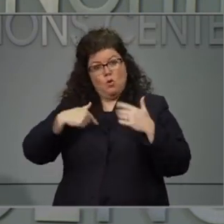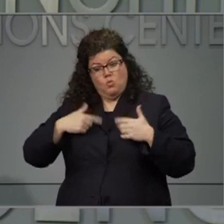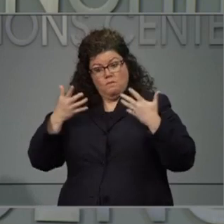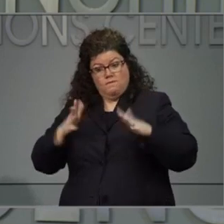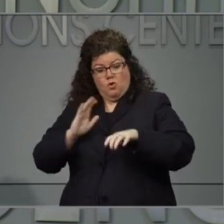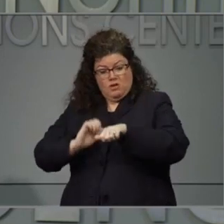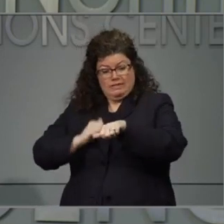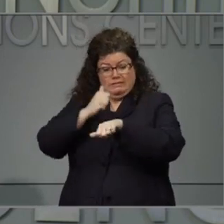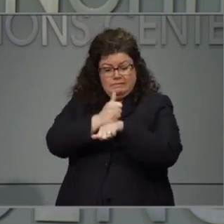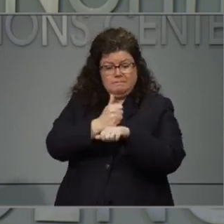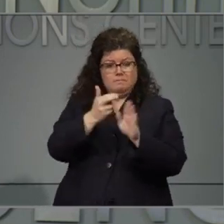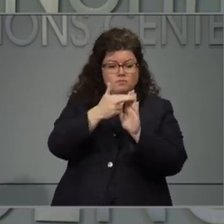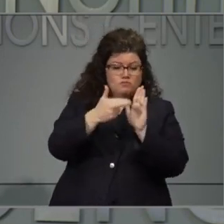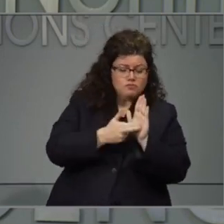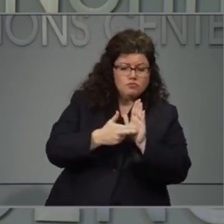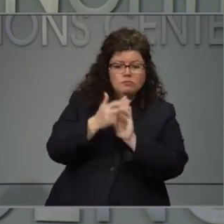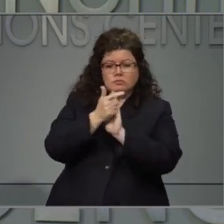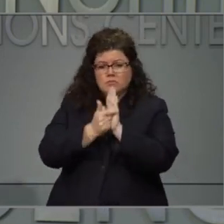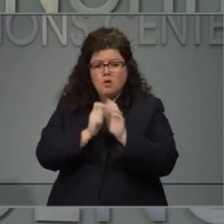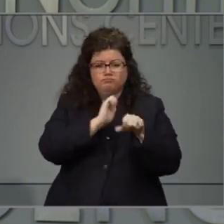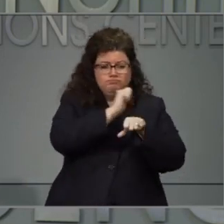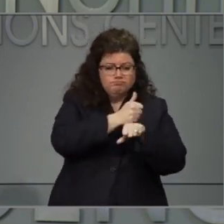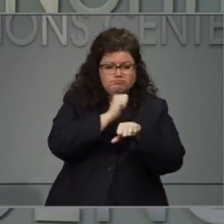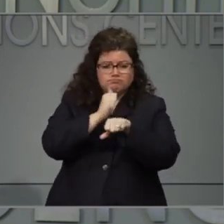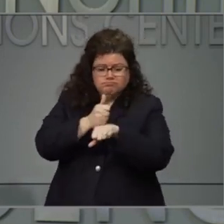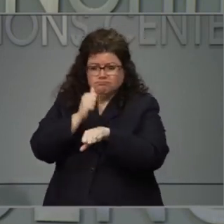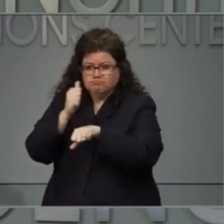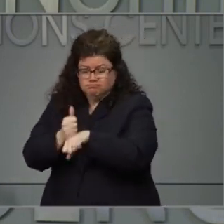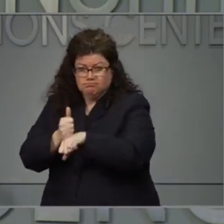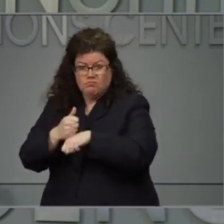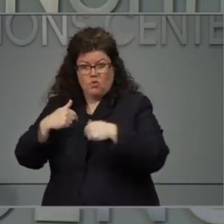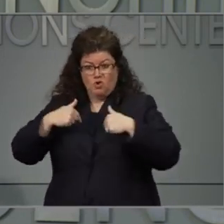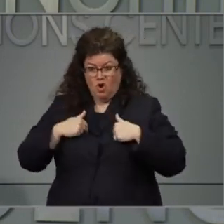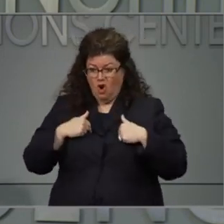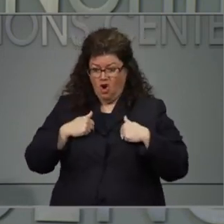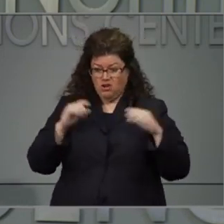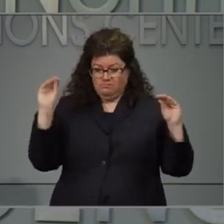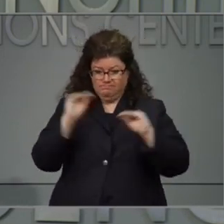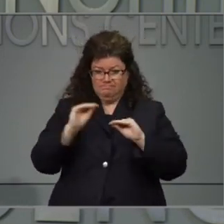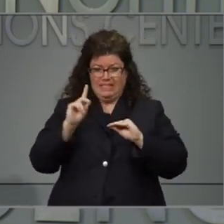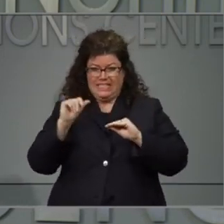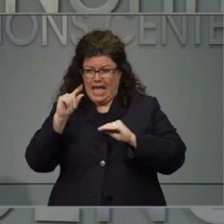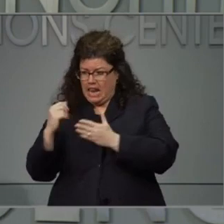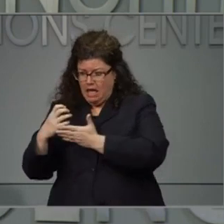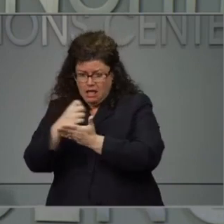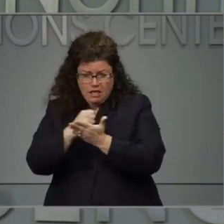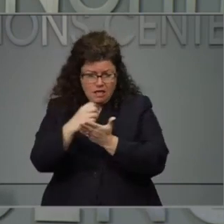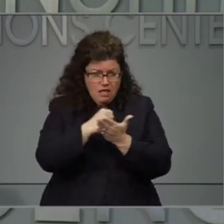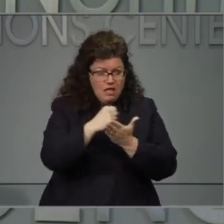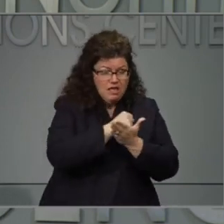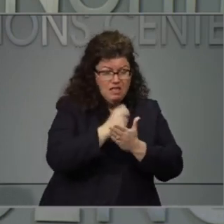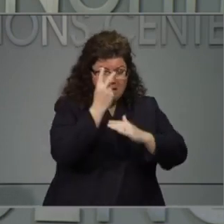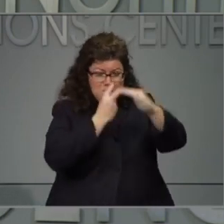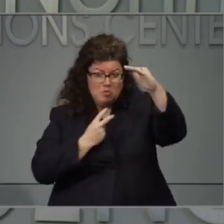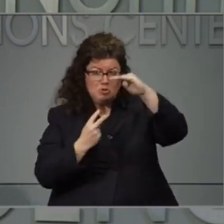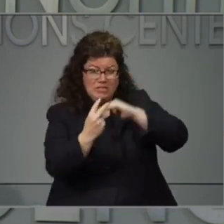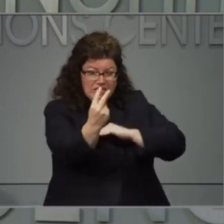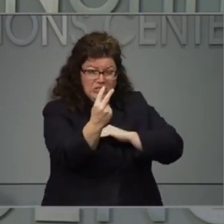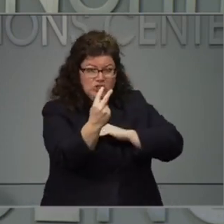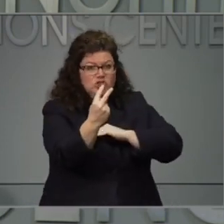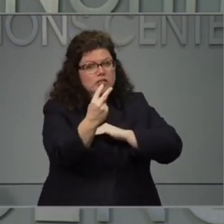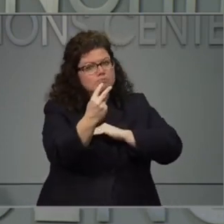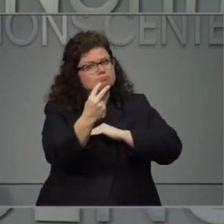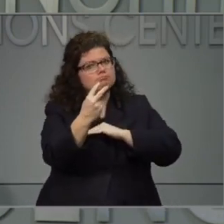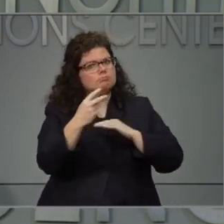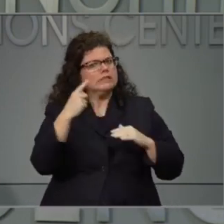put in place are working. The modeling has shown us that that's a positive thing, but it is only